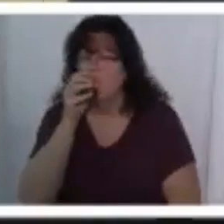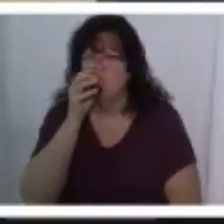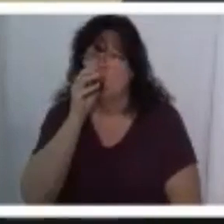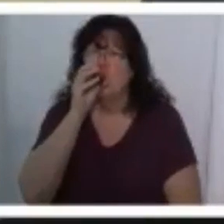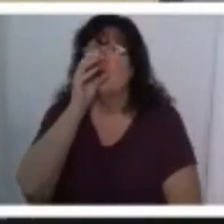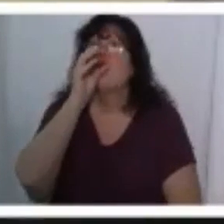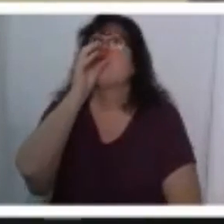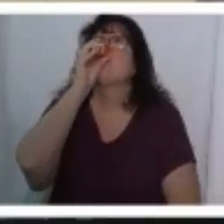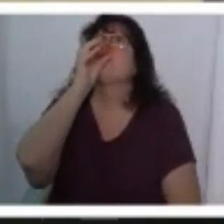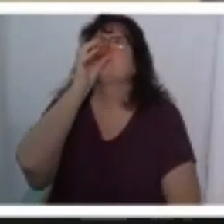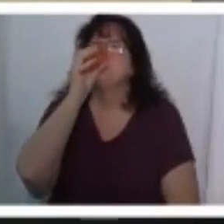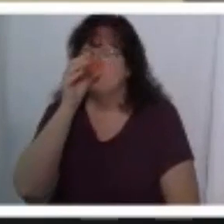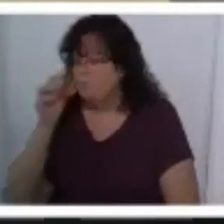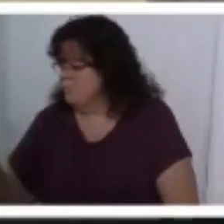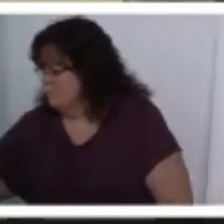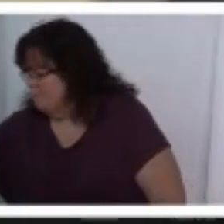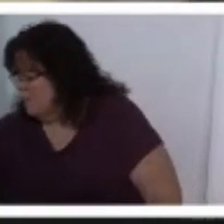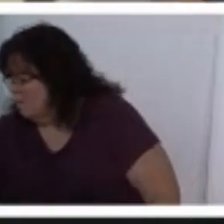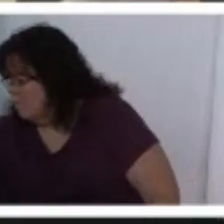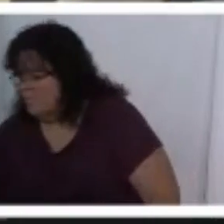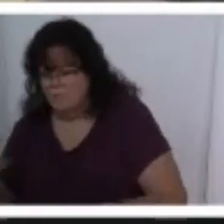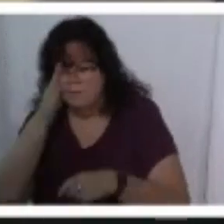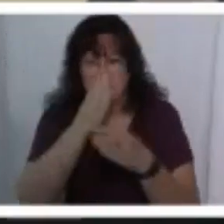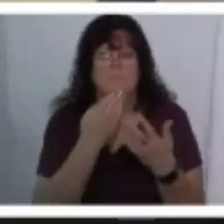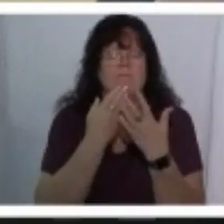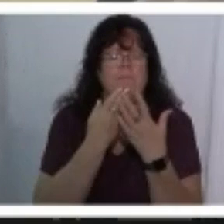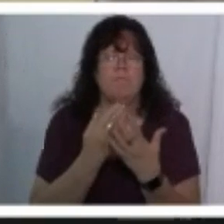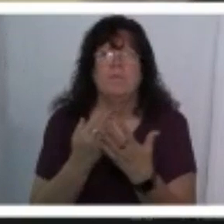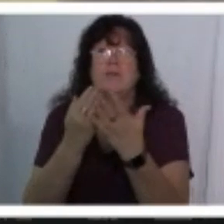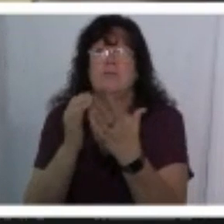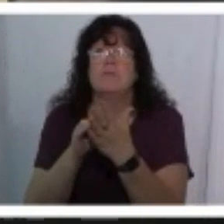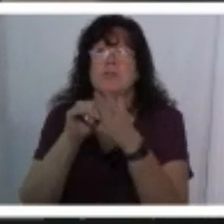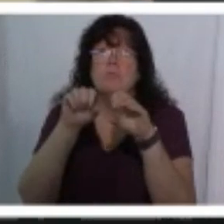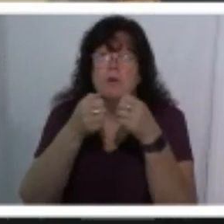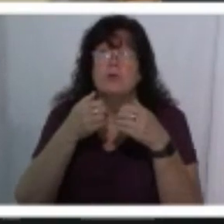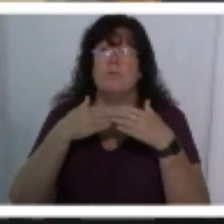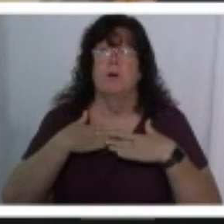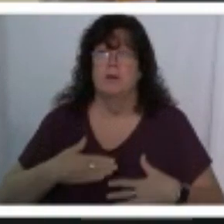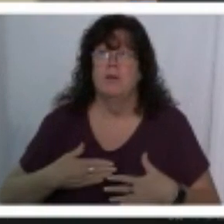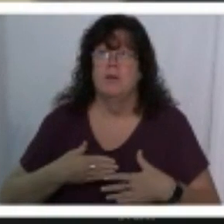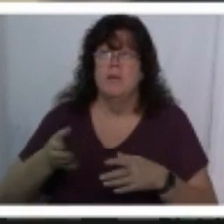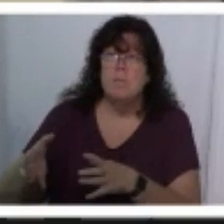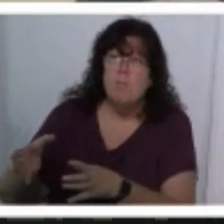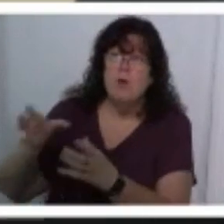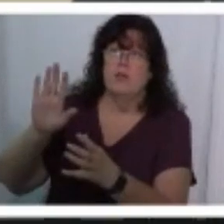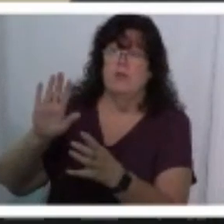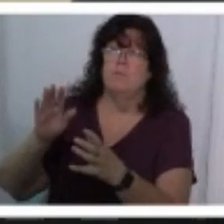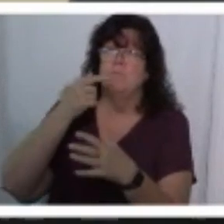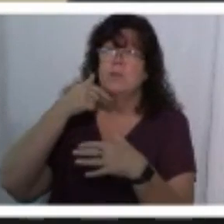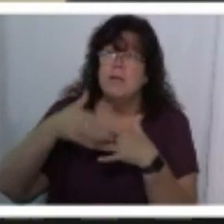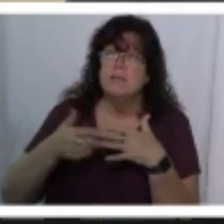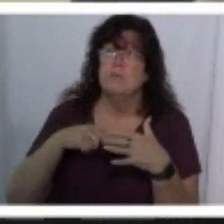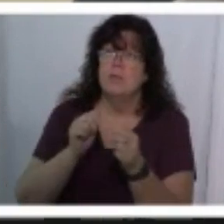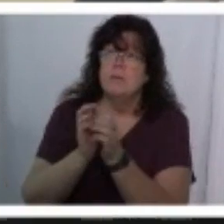god we thank you that you broke your body and poured out your blood so that we might be